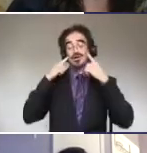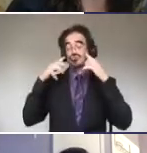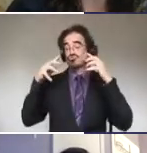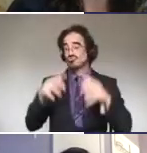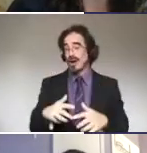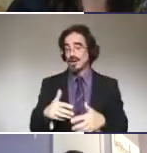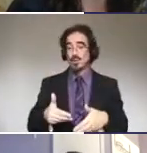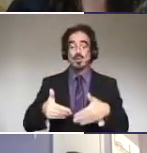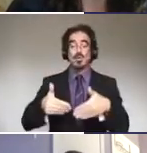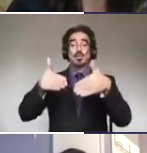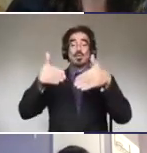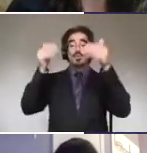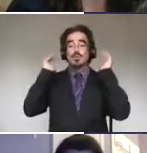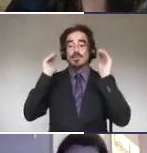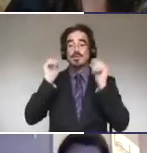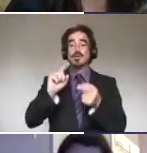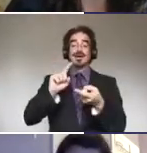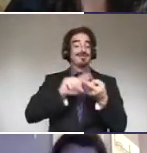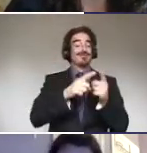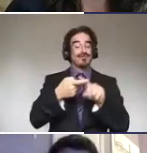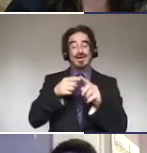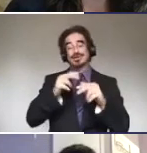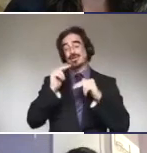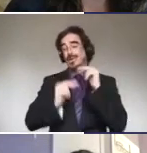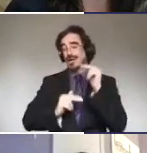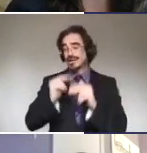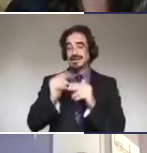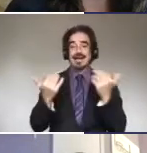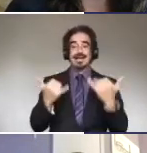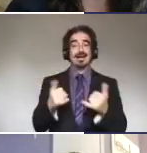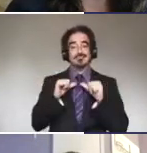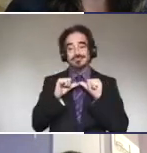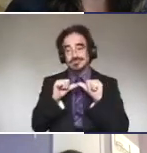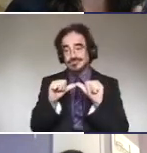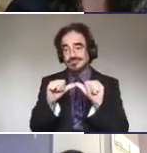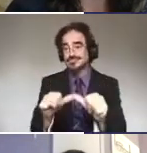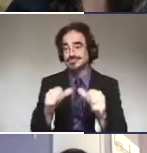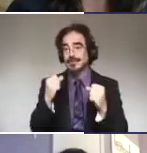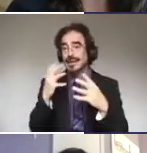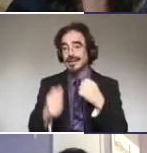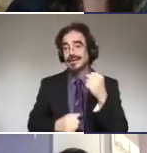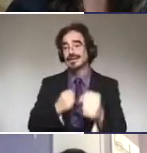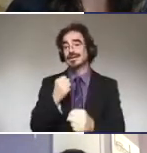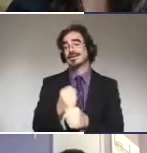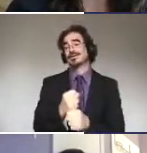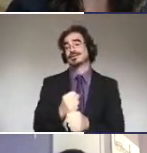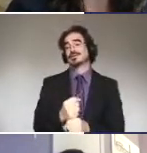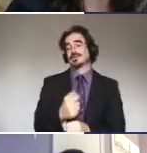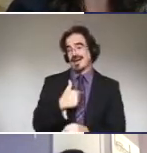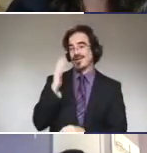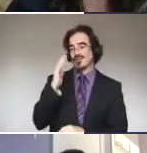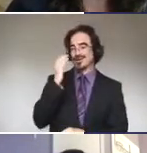that friendship and those friendships have lasted decades. And that is very important. Just like I expect I'll probably know Christina